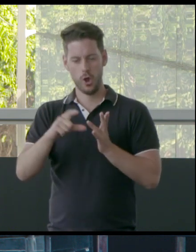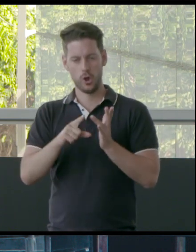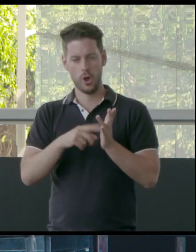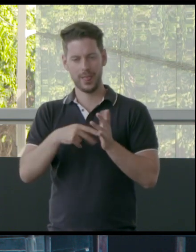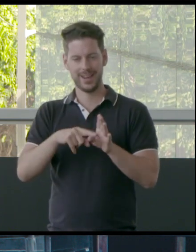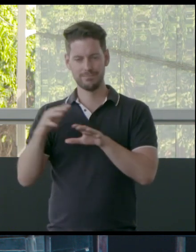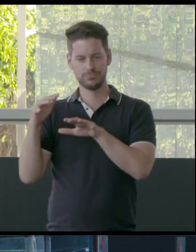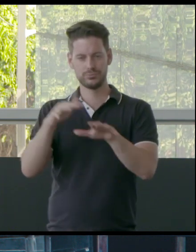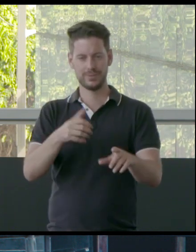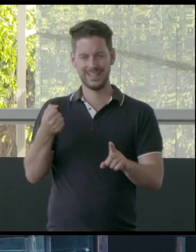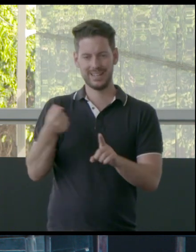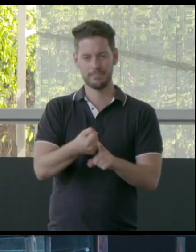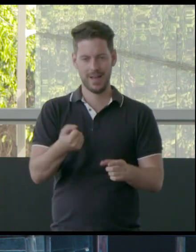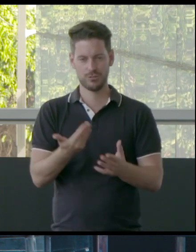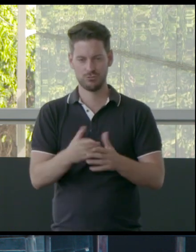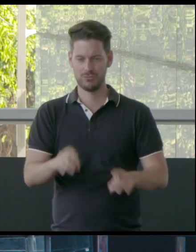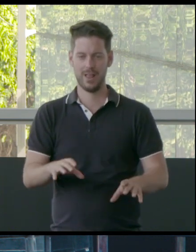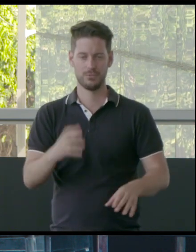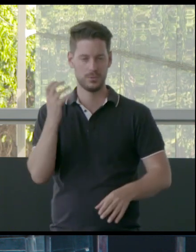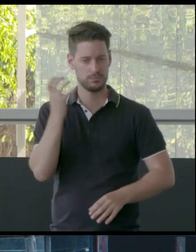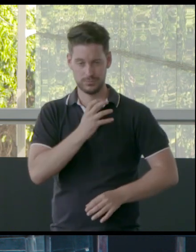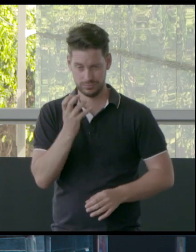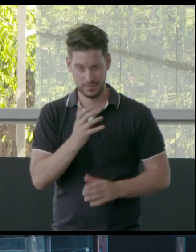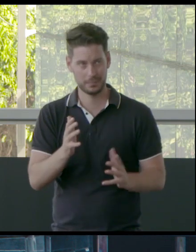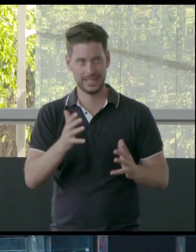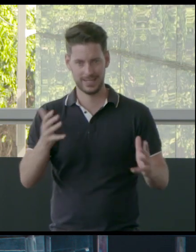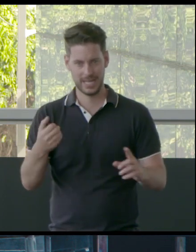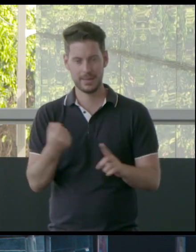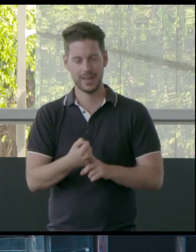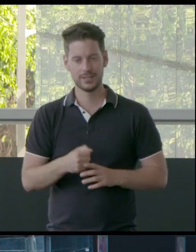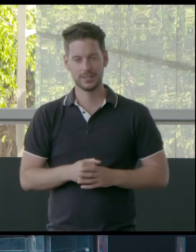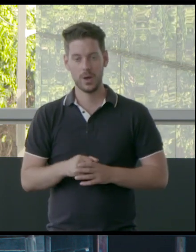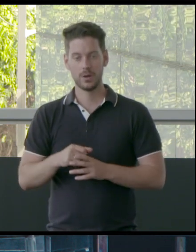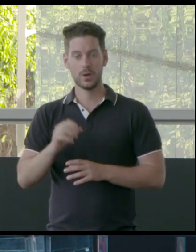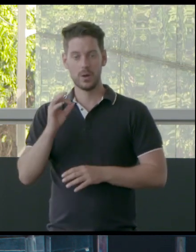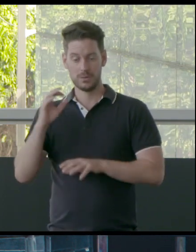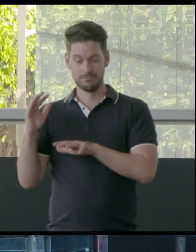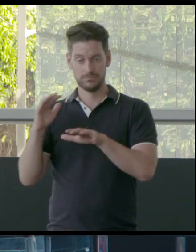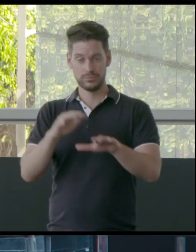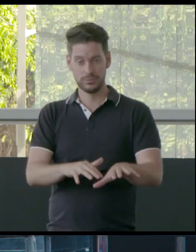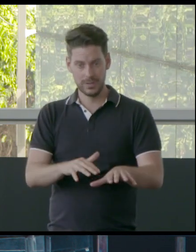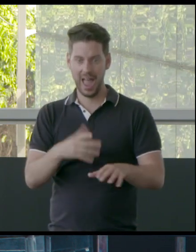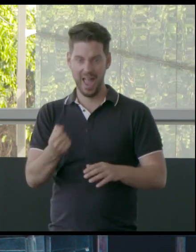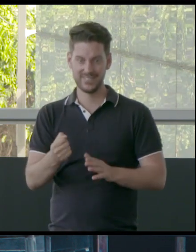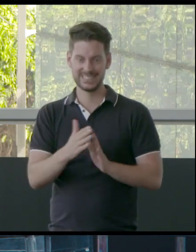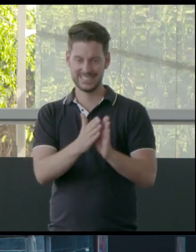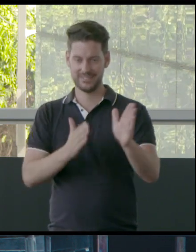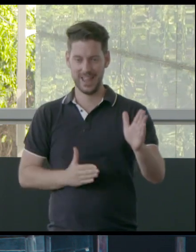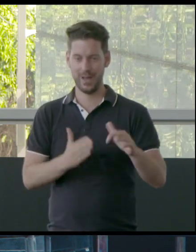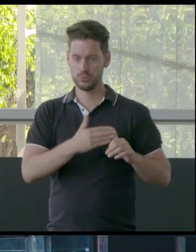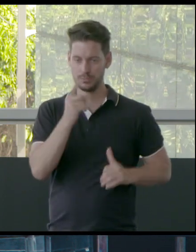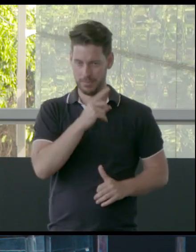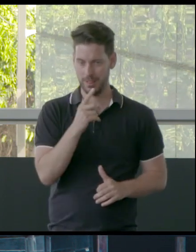huge. So colonisation has created an enormous disadvantage for Aboriginal people.